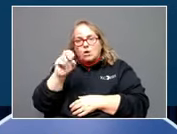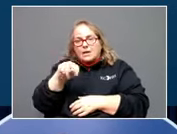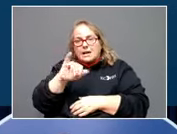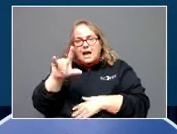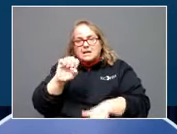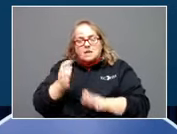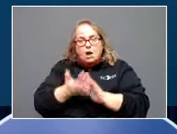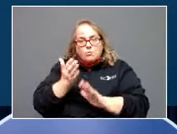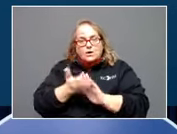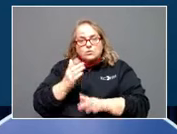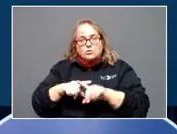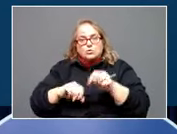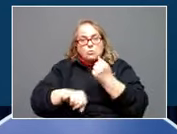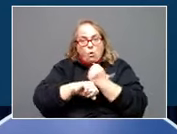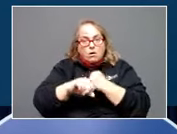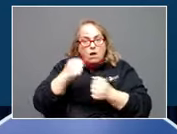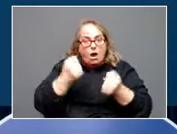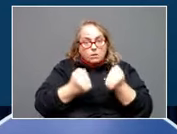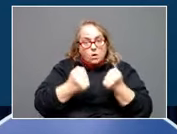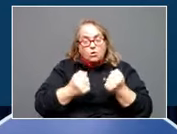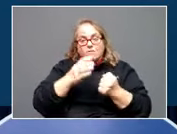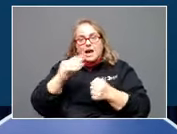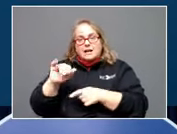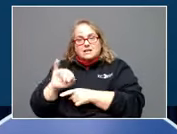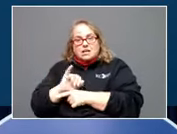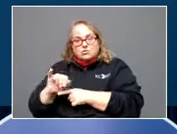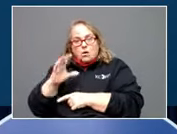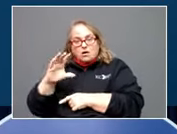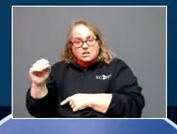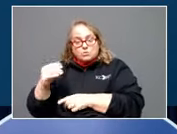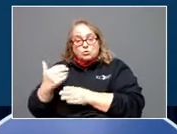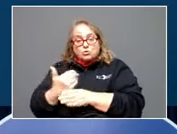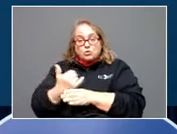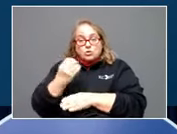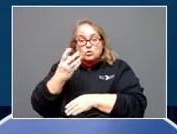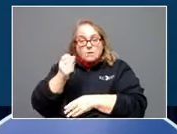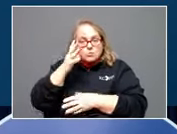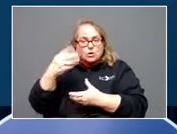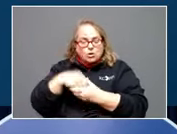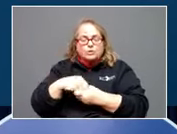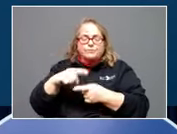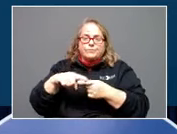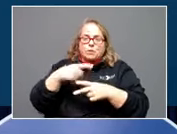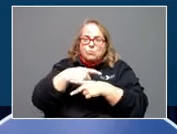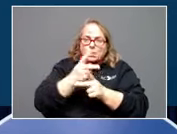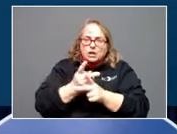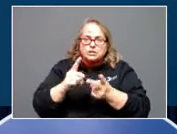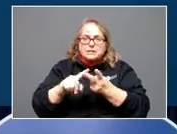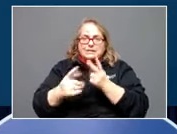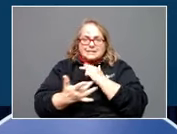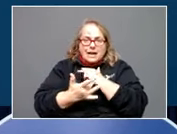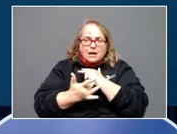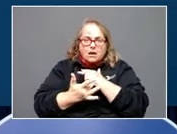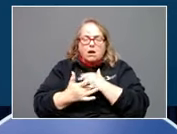automotive and industrial customers. New jobs associated with the project will include production, technical and leadership